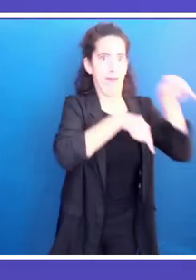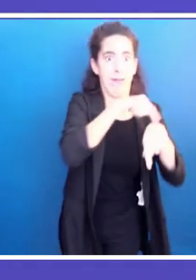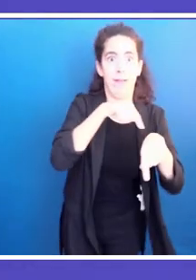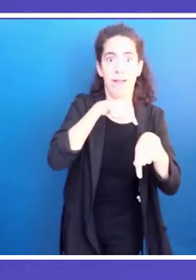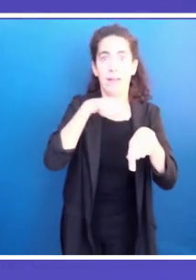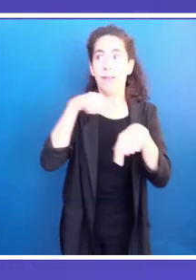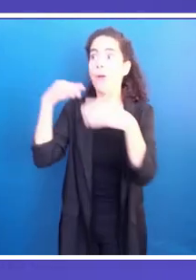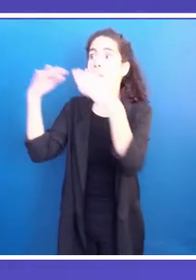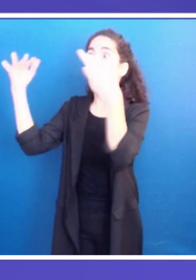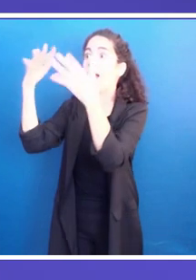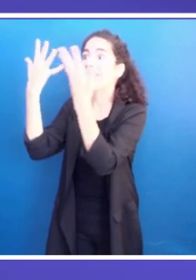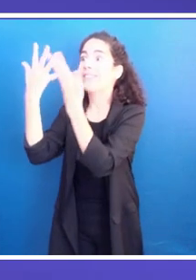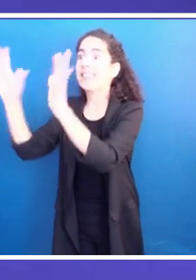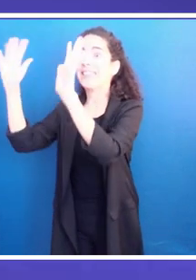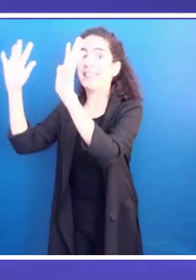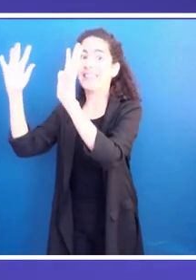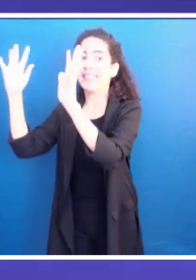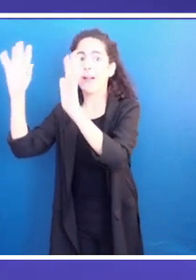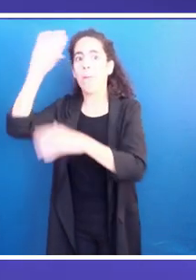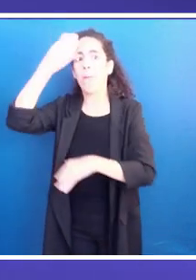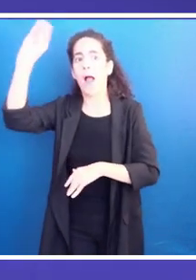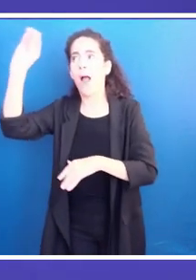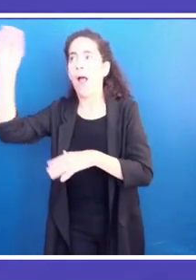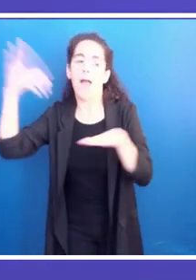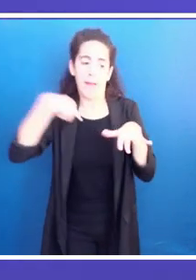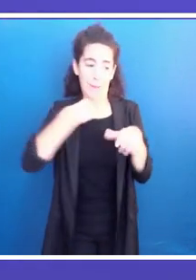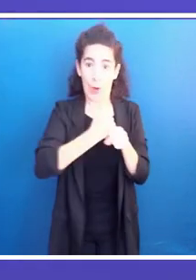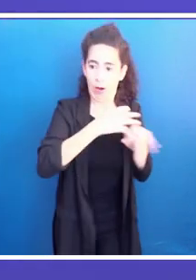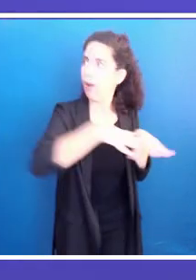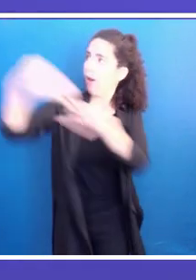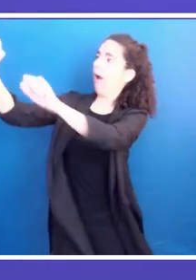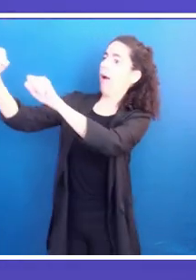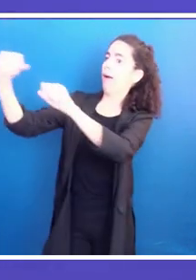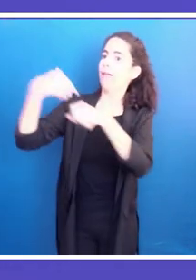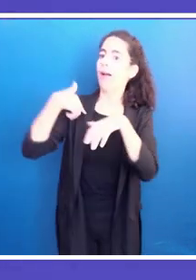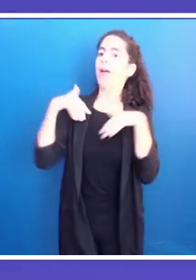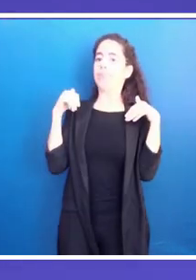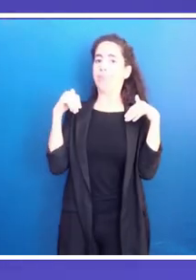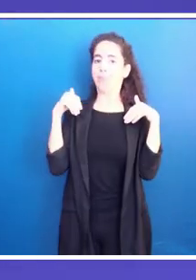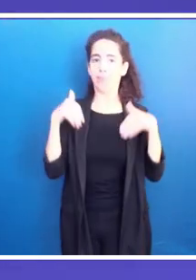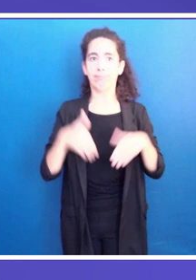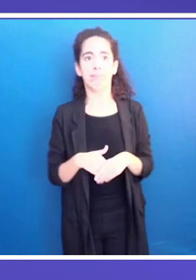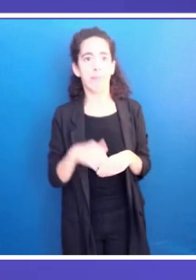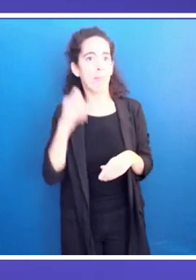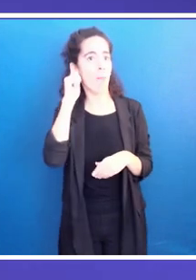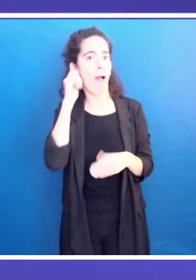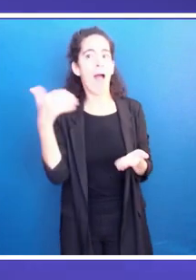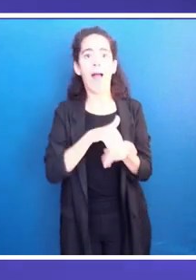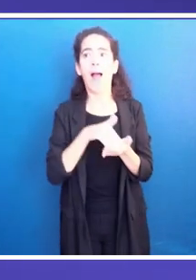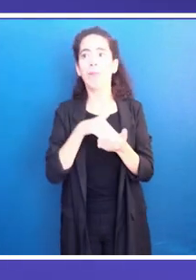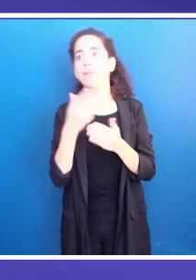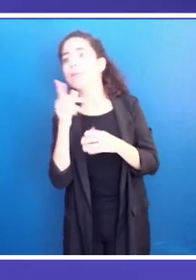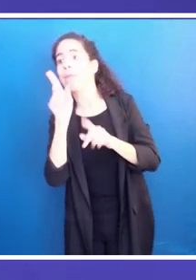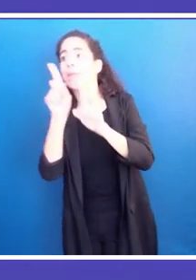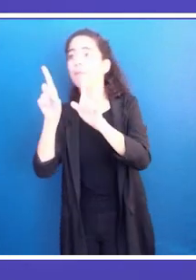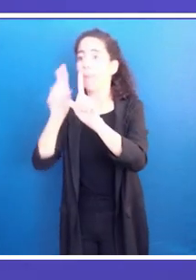roles. However, our war today is a different war as compared to the previous traditional ones. In fact,